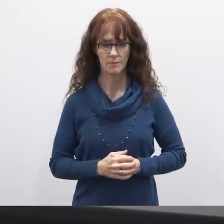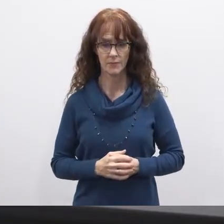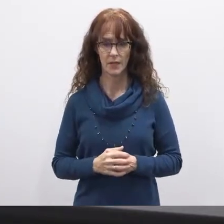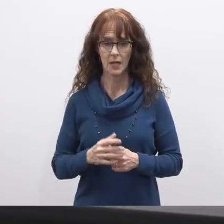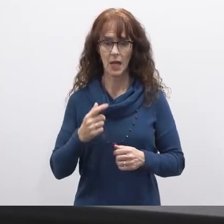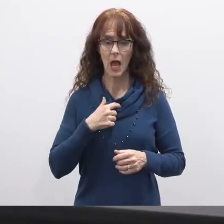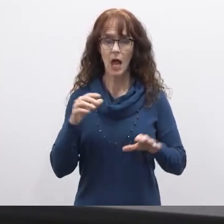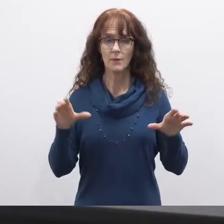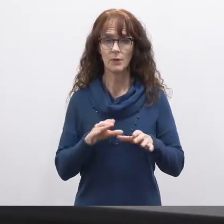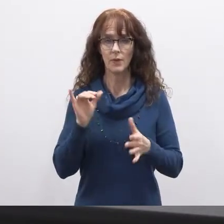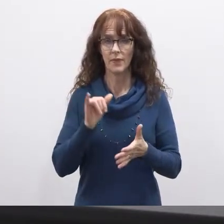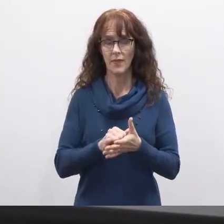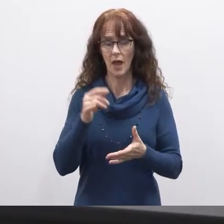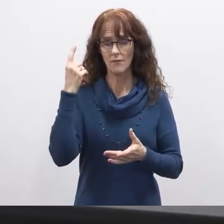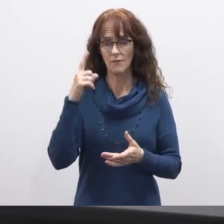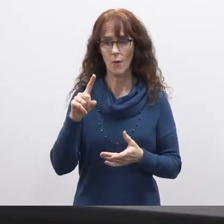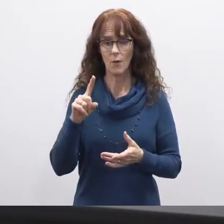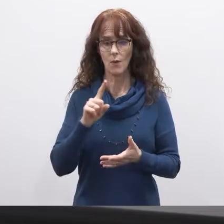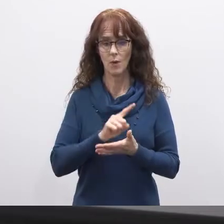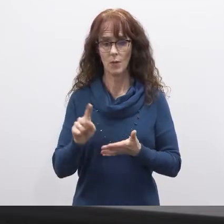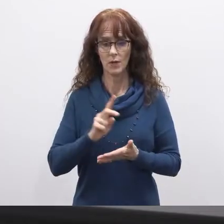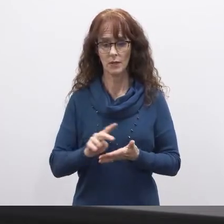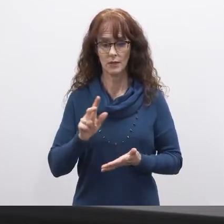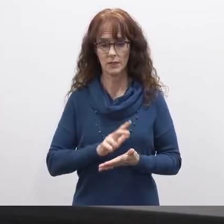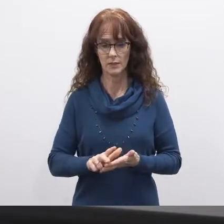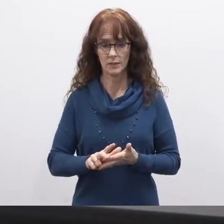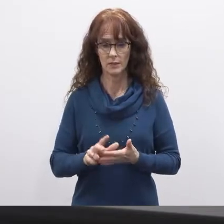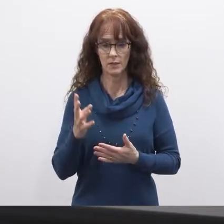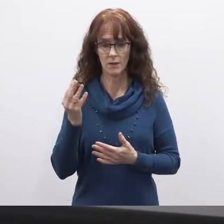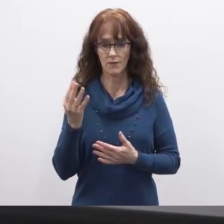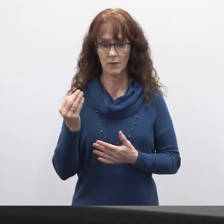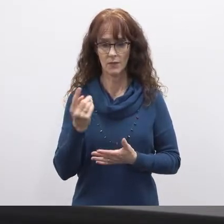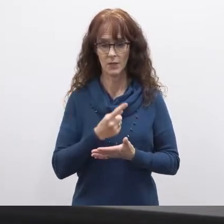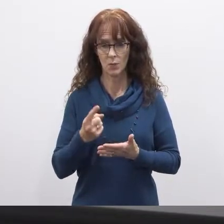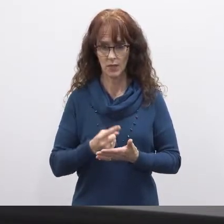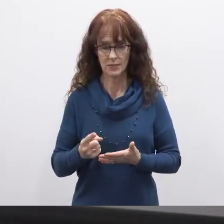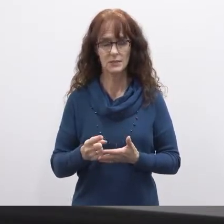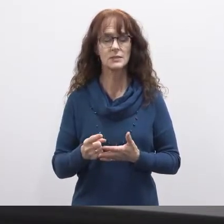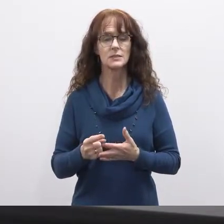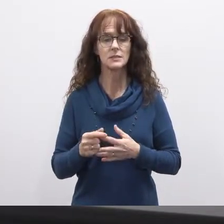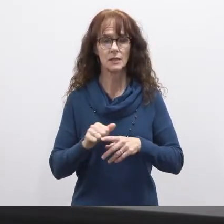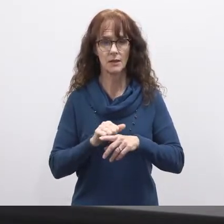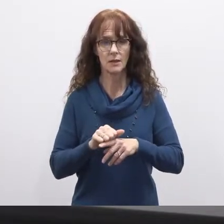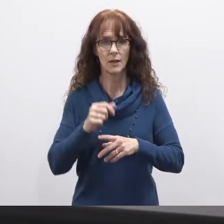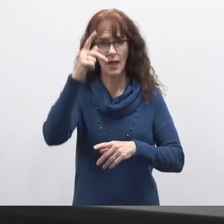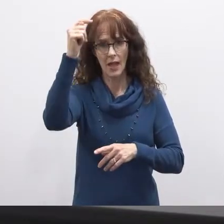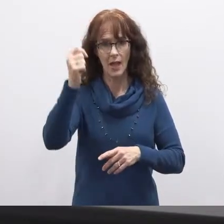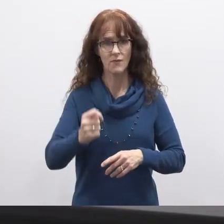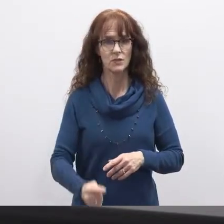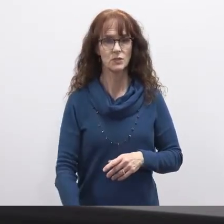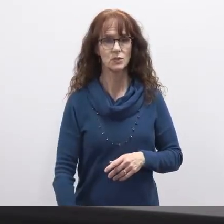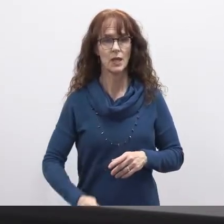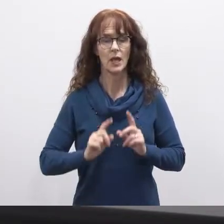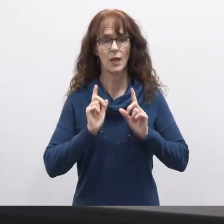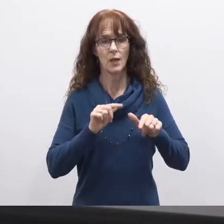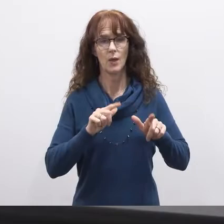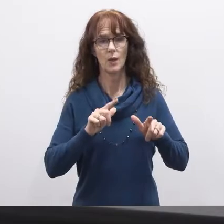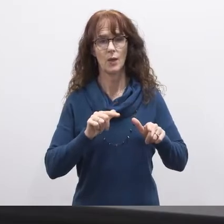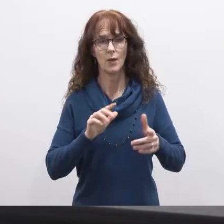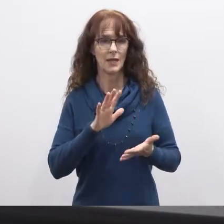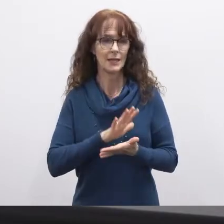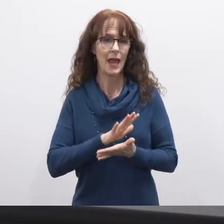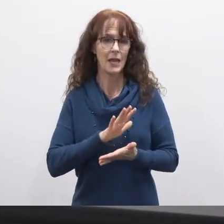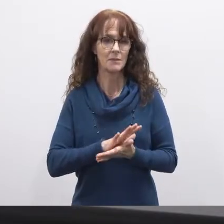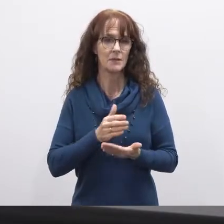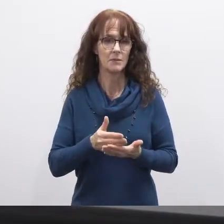i've been doing it for a couple weeks now i believe 14 weeks now uh we go every tuesday and it's just like the academy